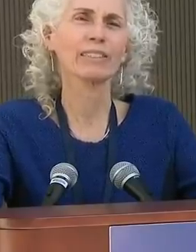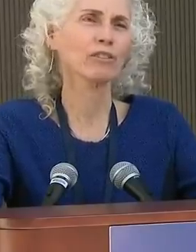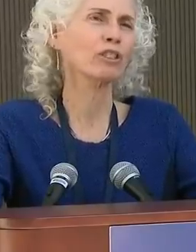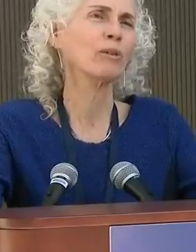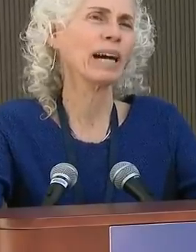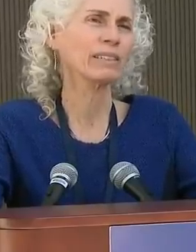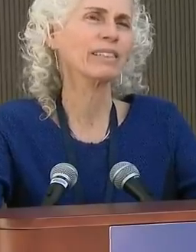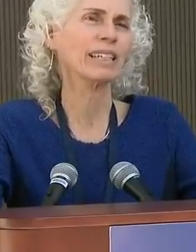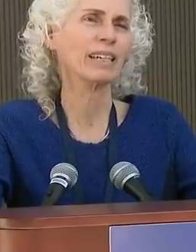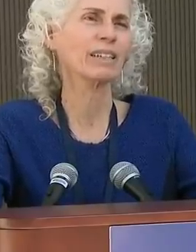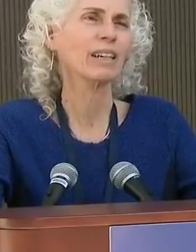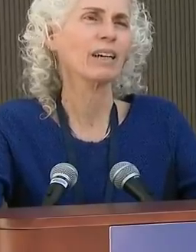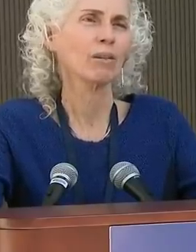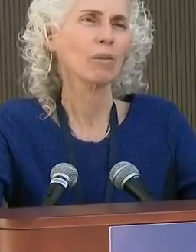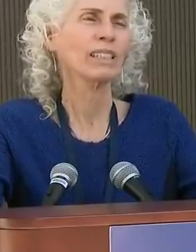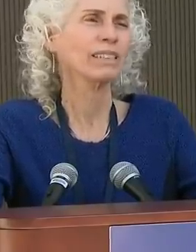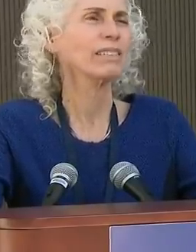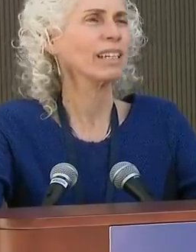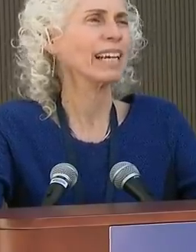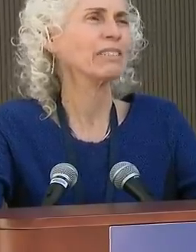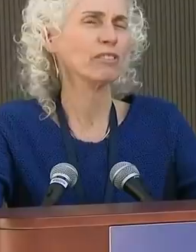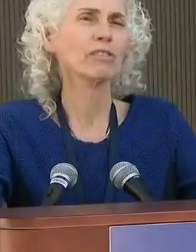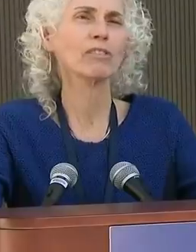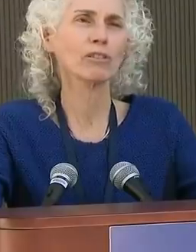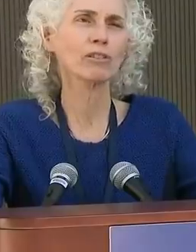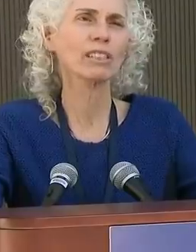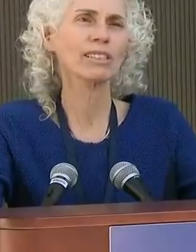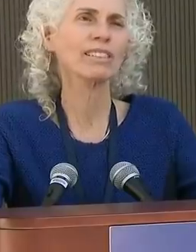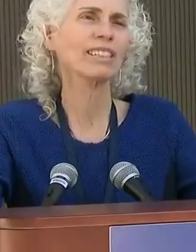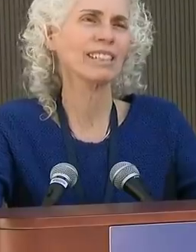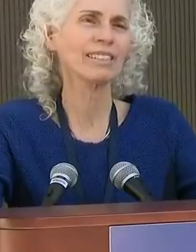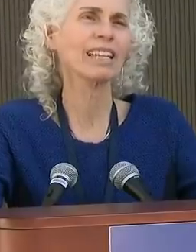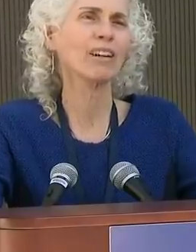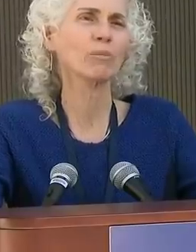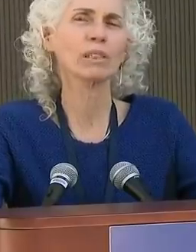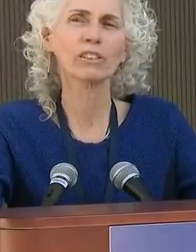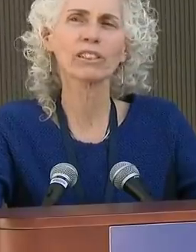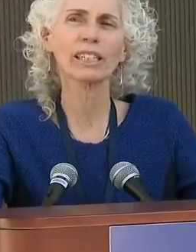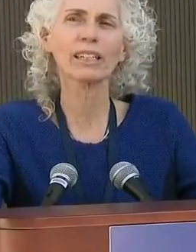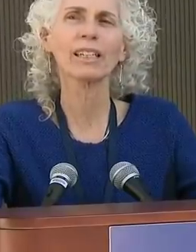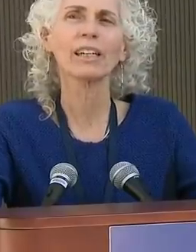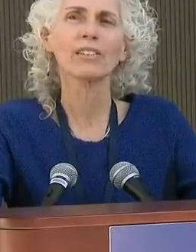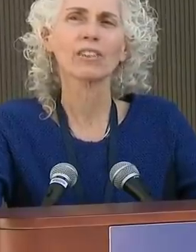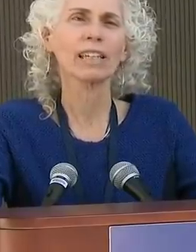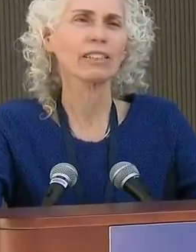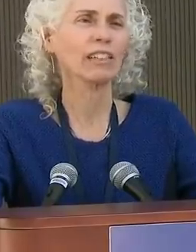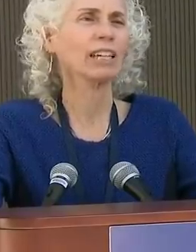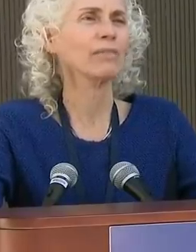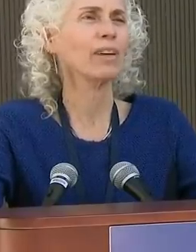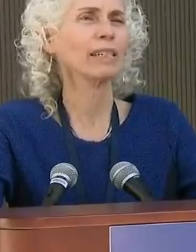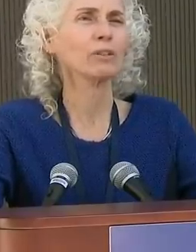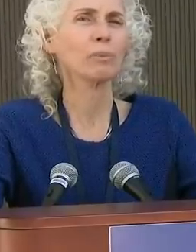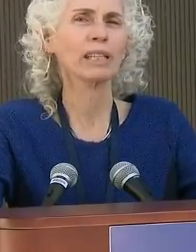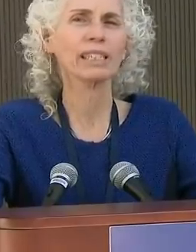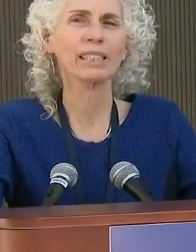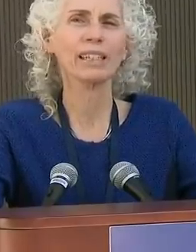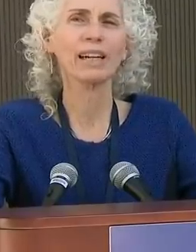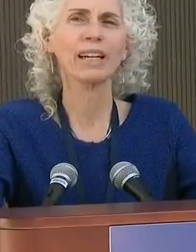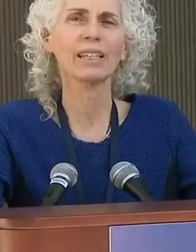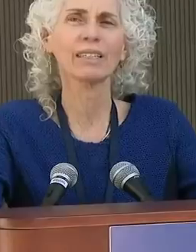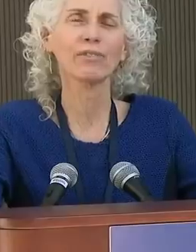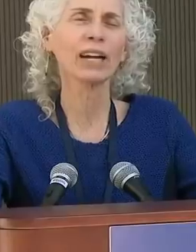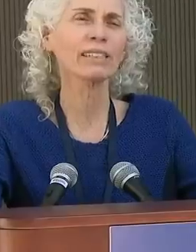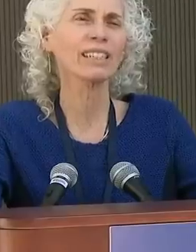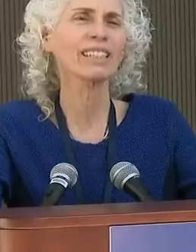And there's two asks there. What is, again, do the social distancing and stay home when you're sick so that you're not, in fact, spreading